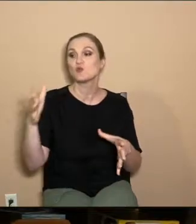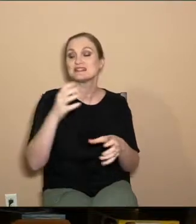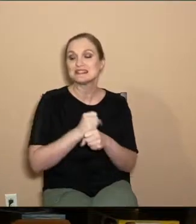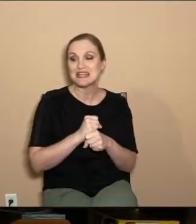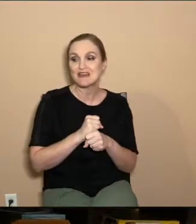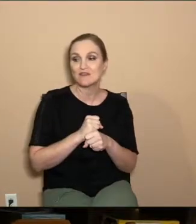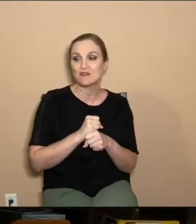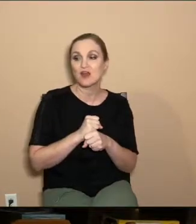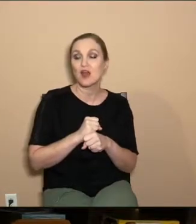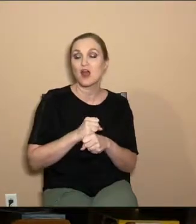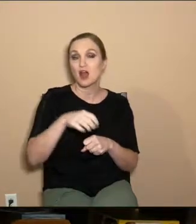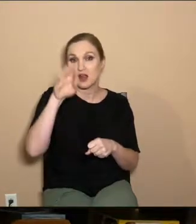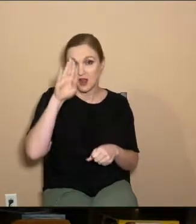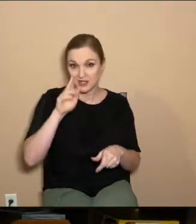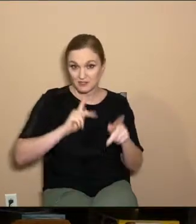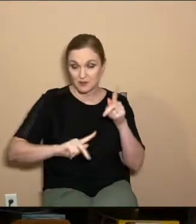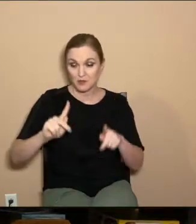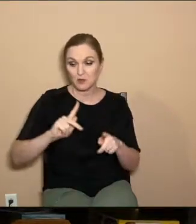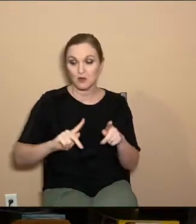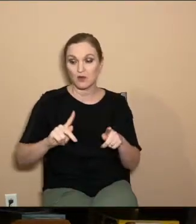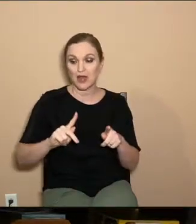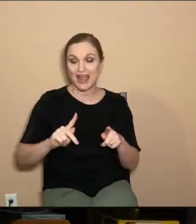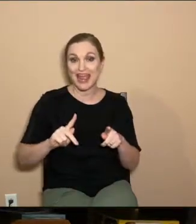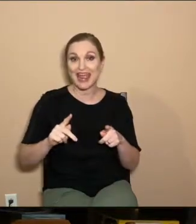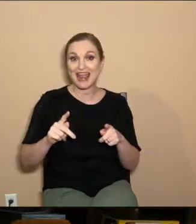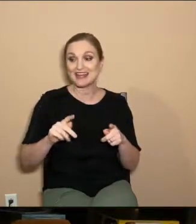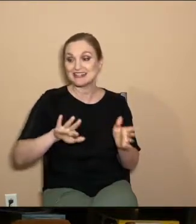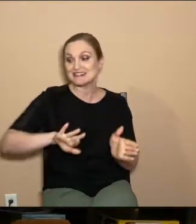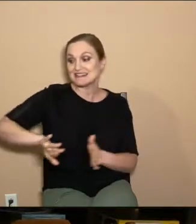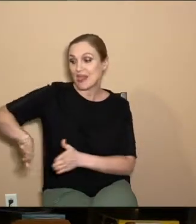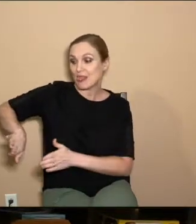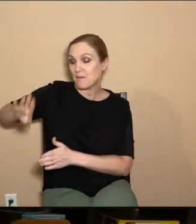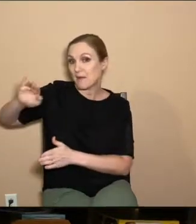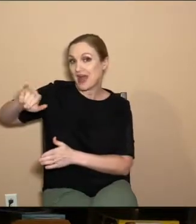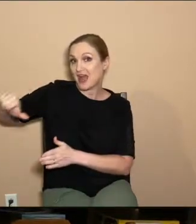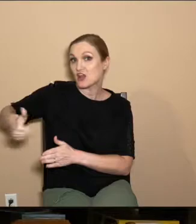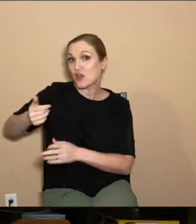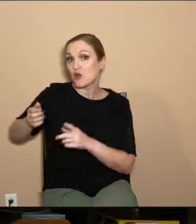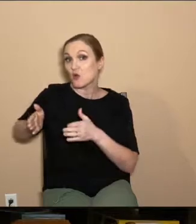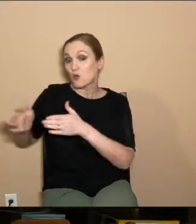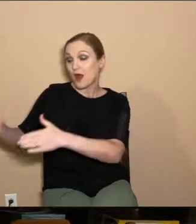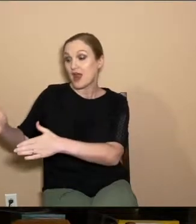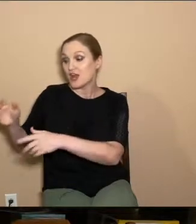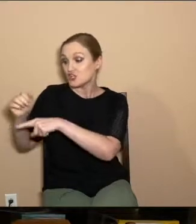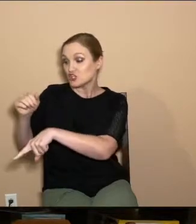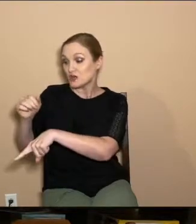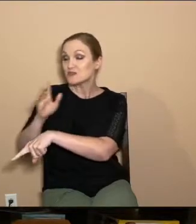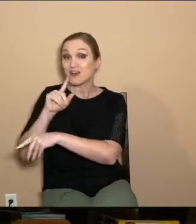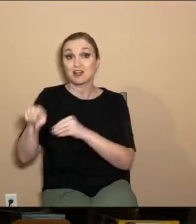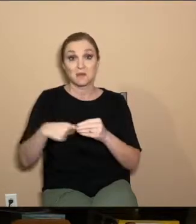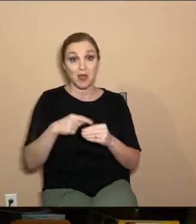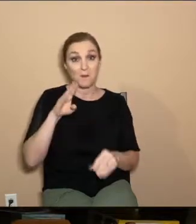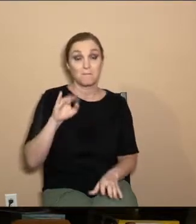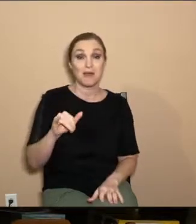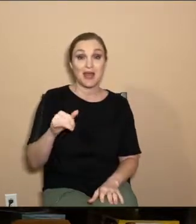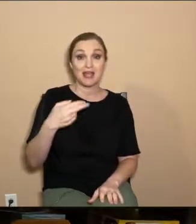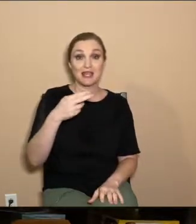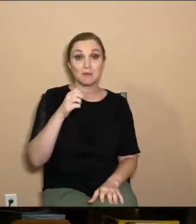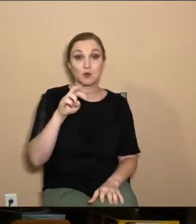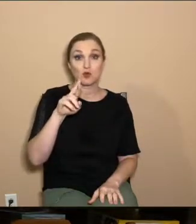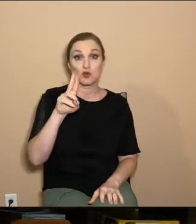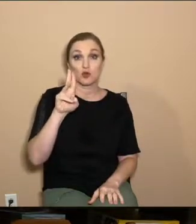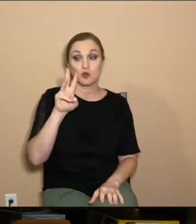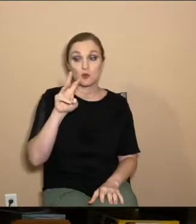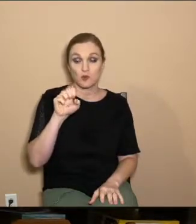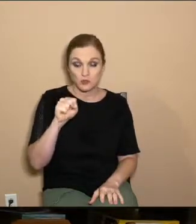messengers and sent them out by another way. And Rahab is one who's, who is talked about by the Hebrew writer in